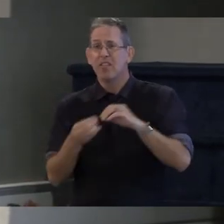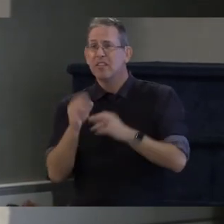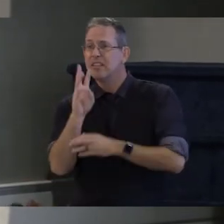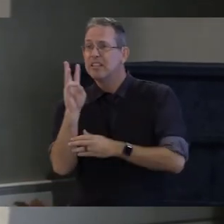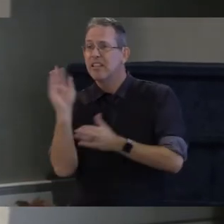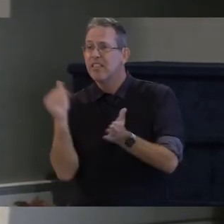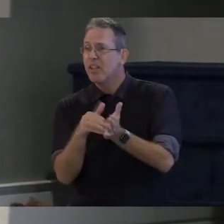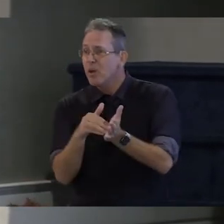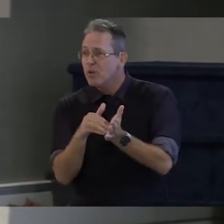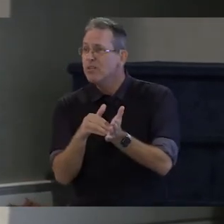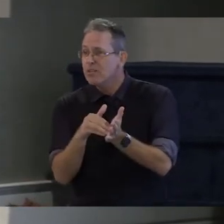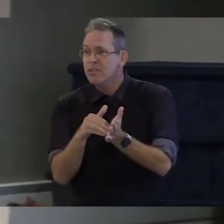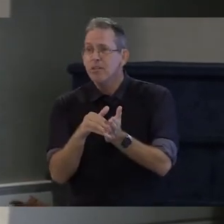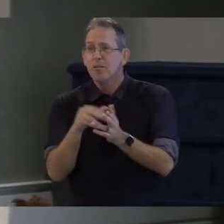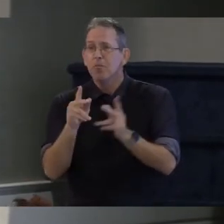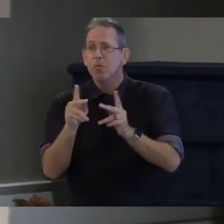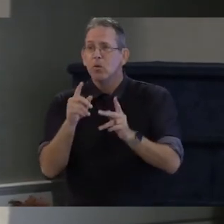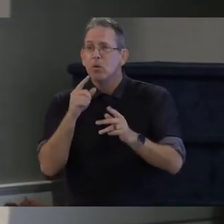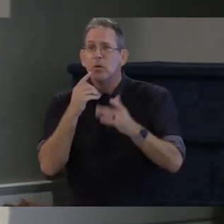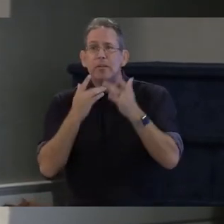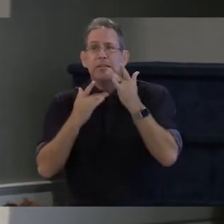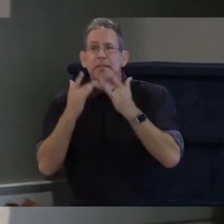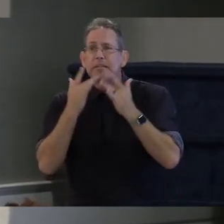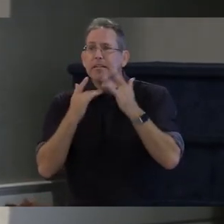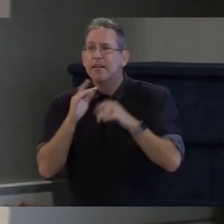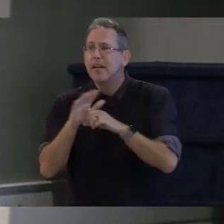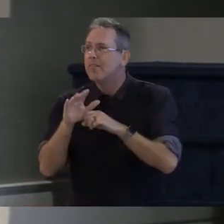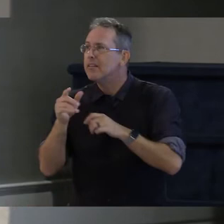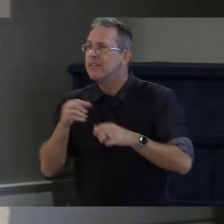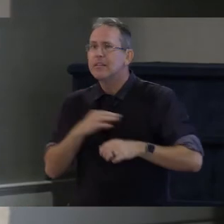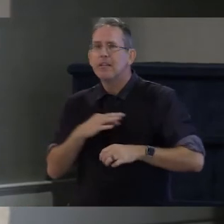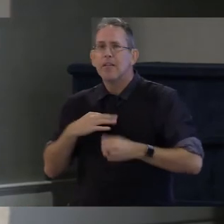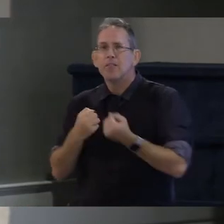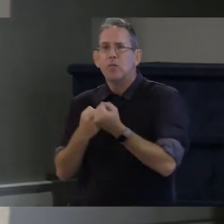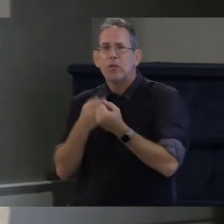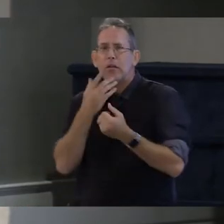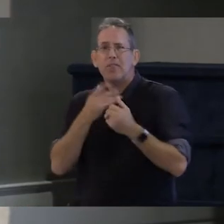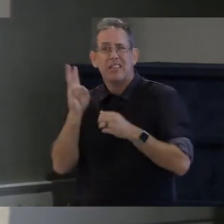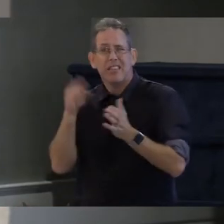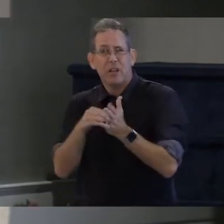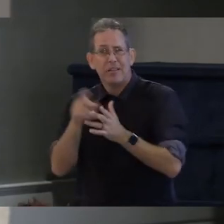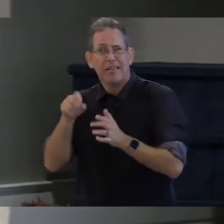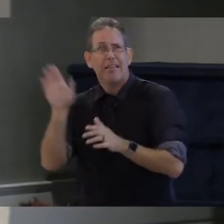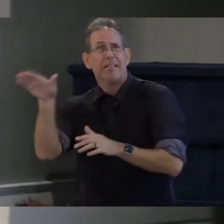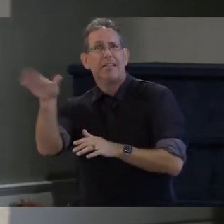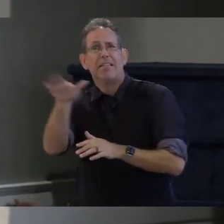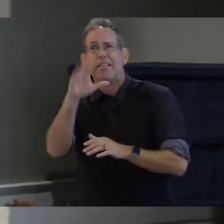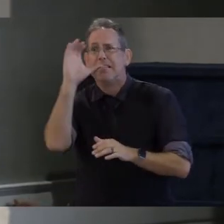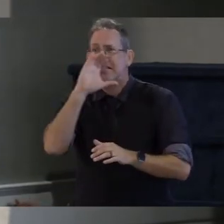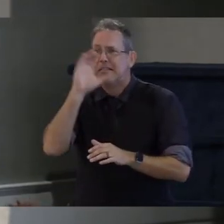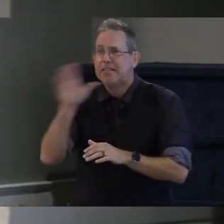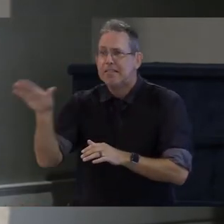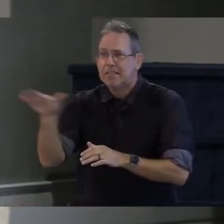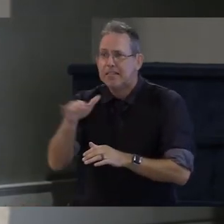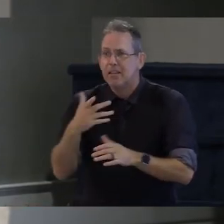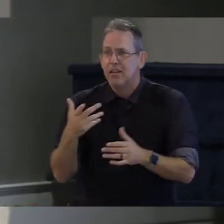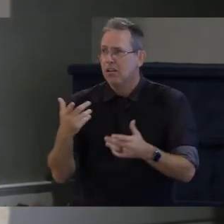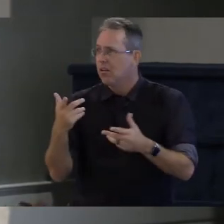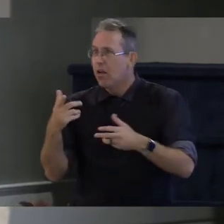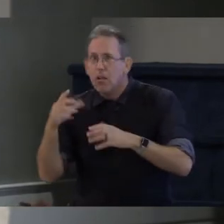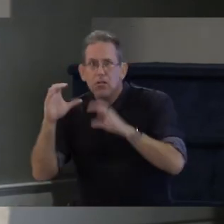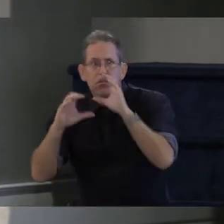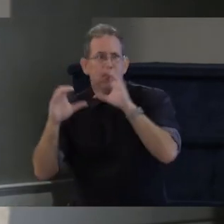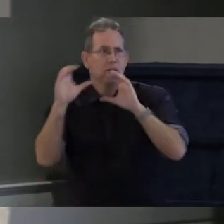we do not have enough enough home health care providers i've put forward as a candidate a federal workforce